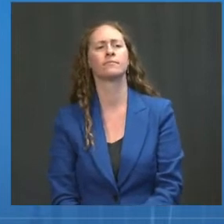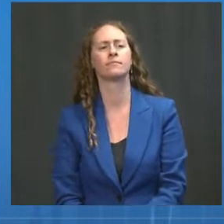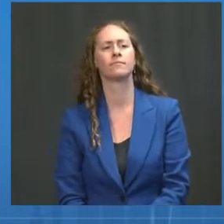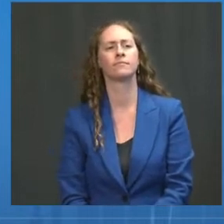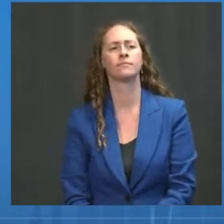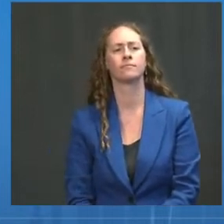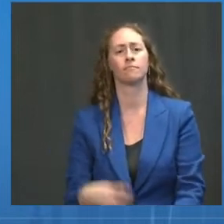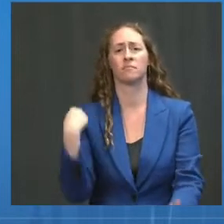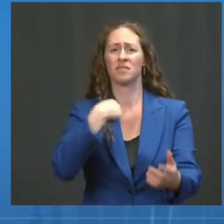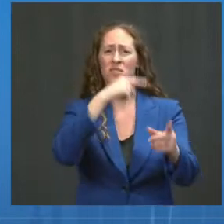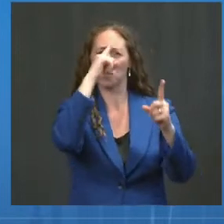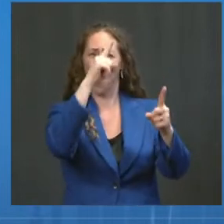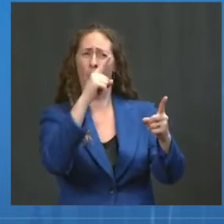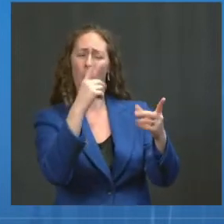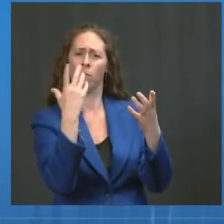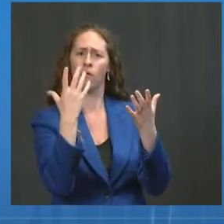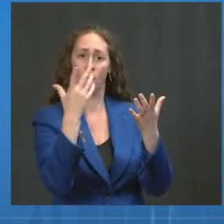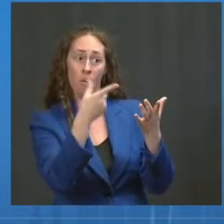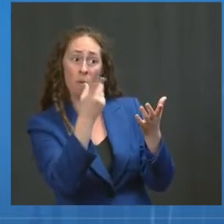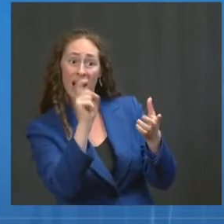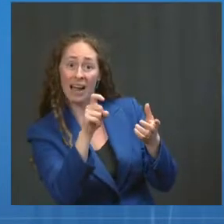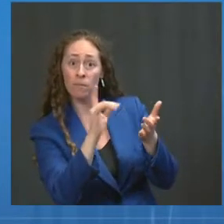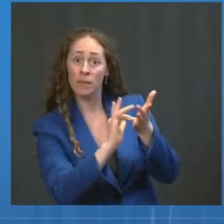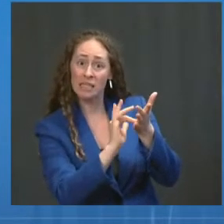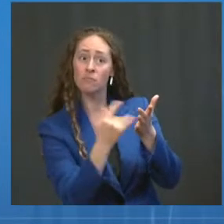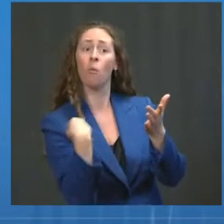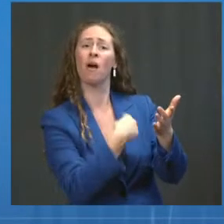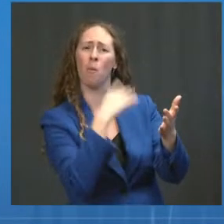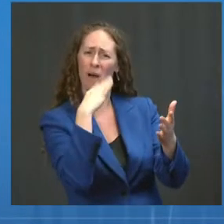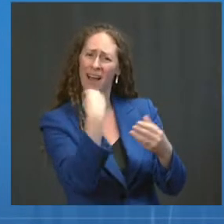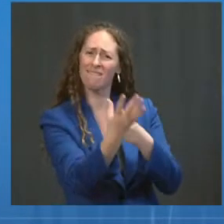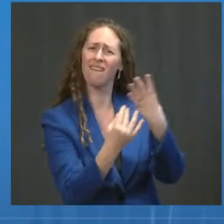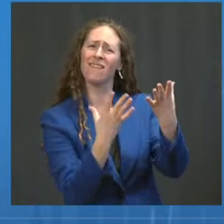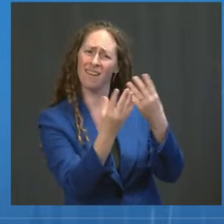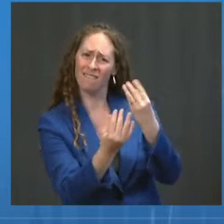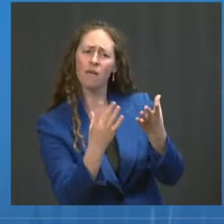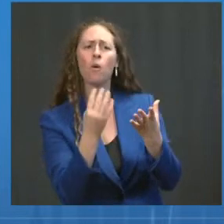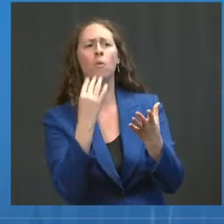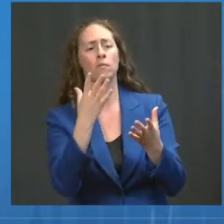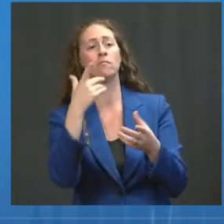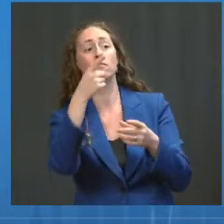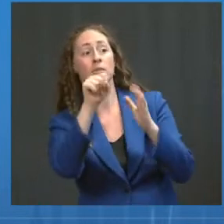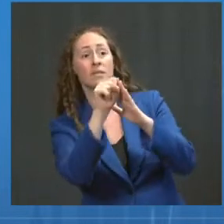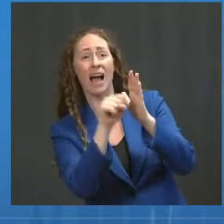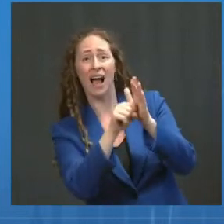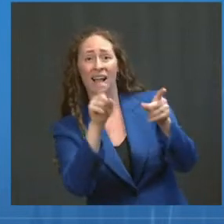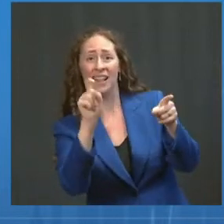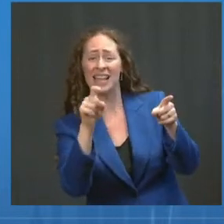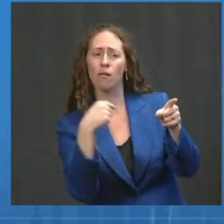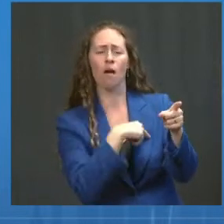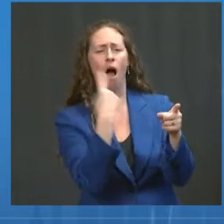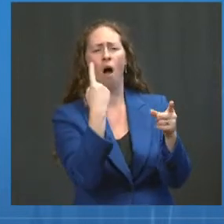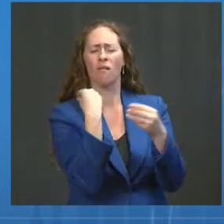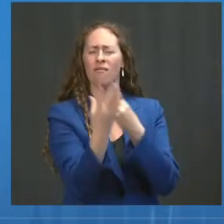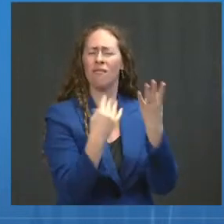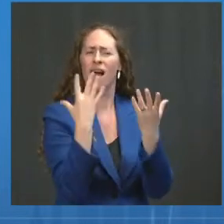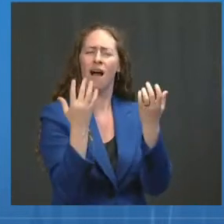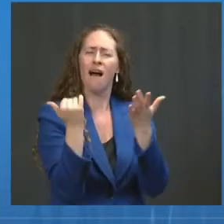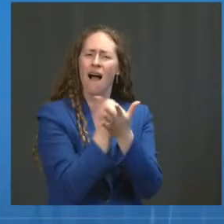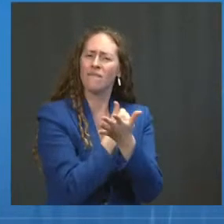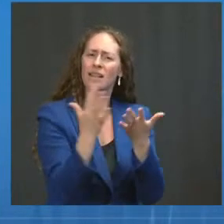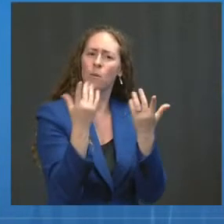And we will continue working closely with states to do all that we can and to match resources to their needs.